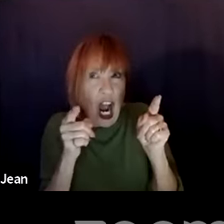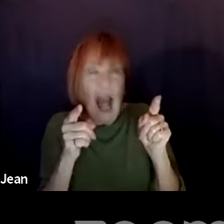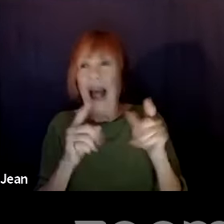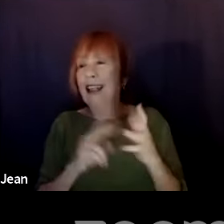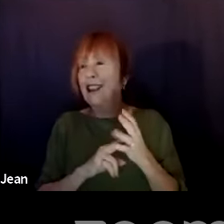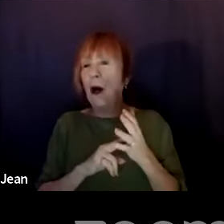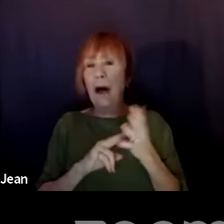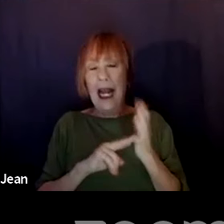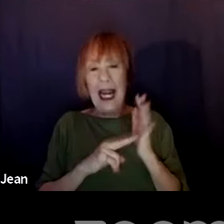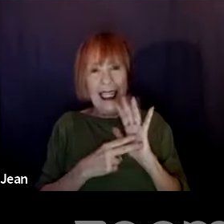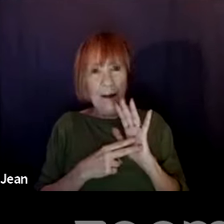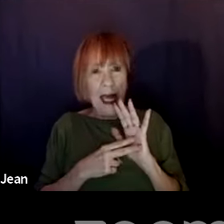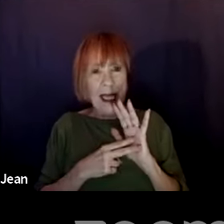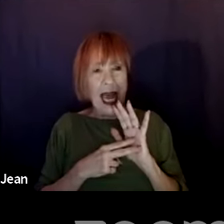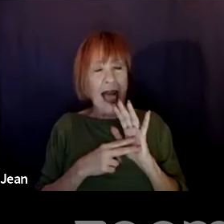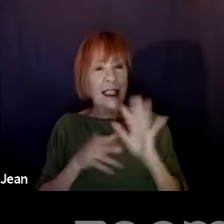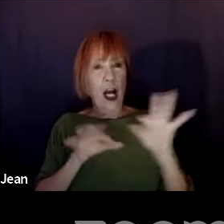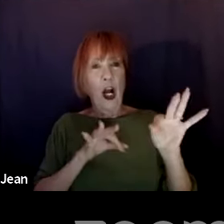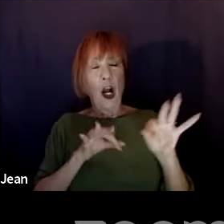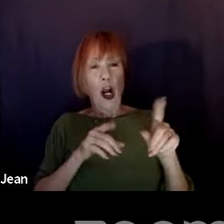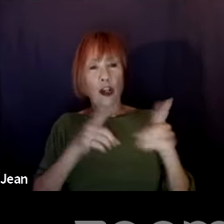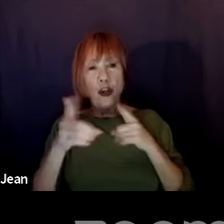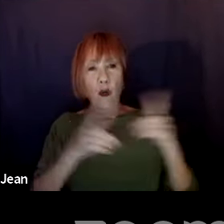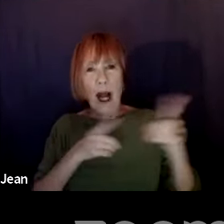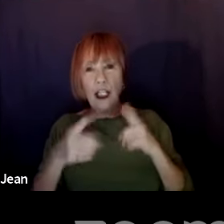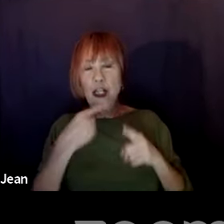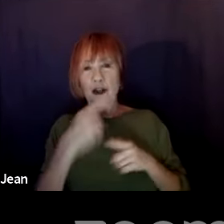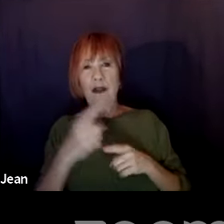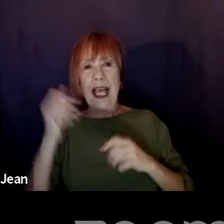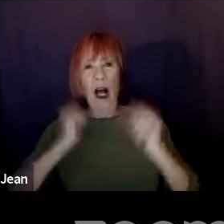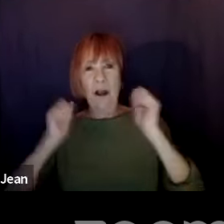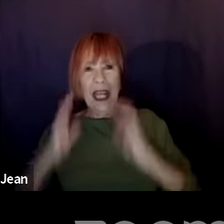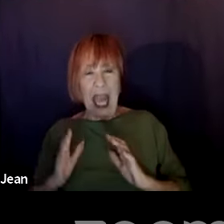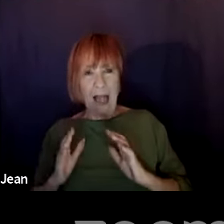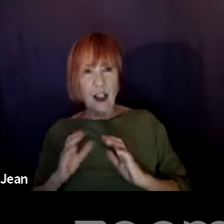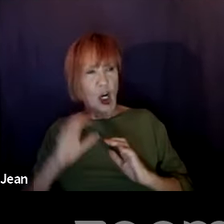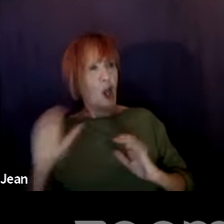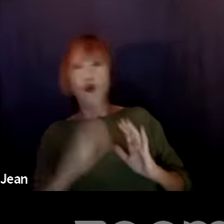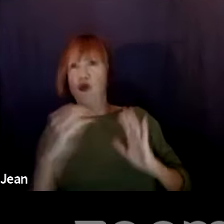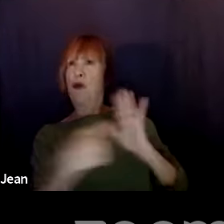as direction to tell the actor, do it like this.